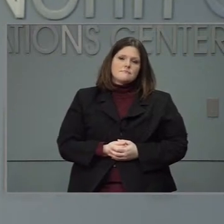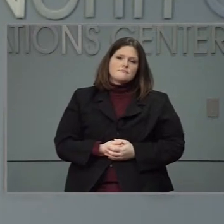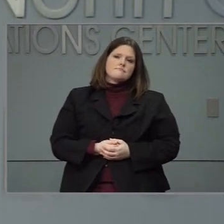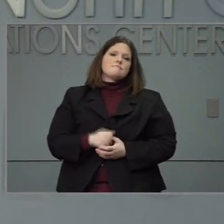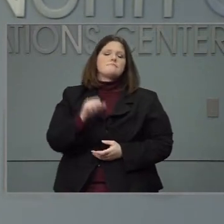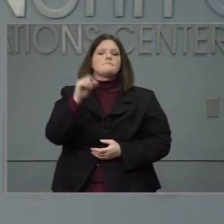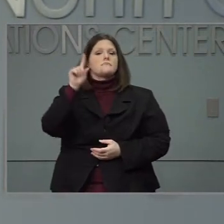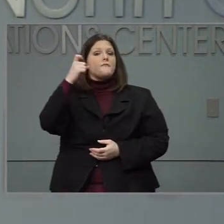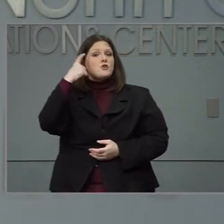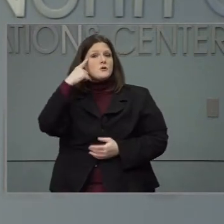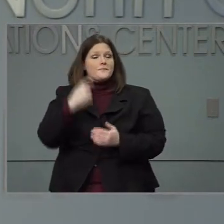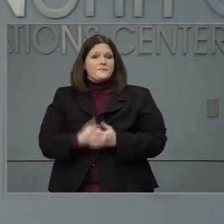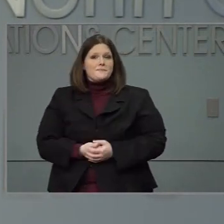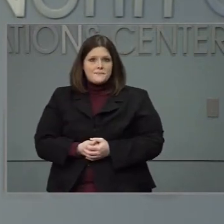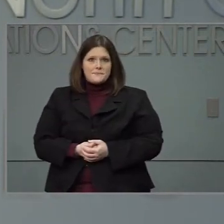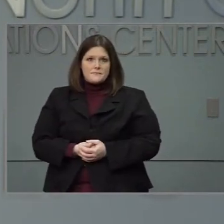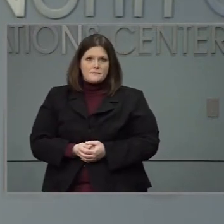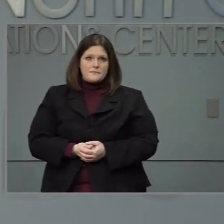Next question, please.